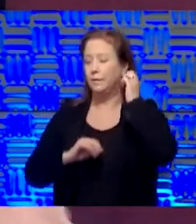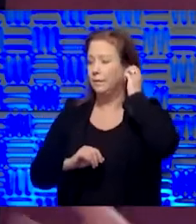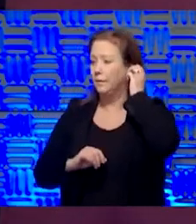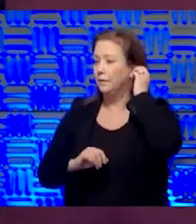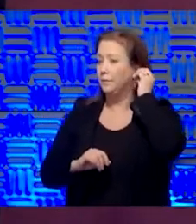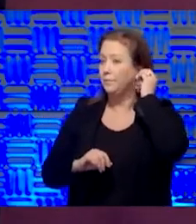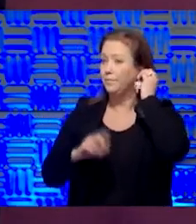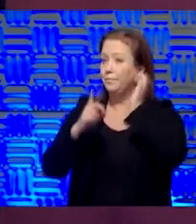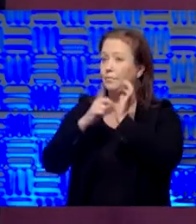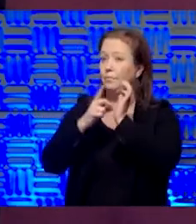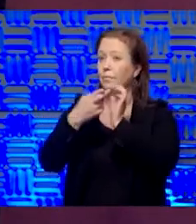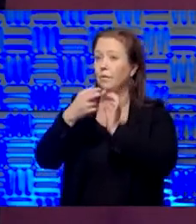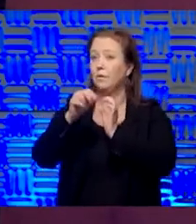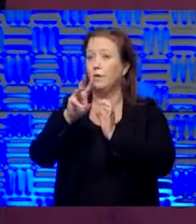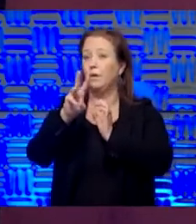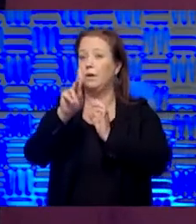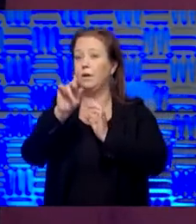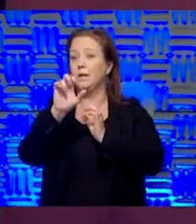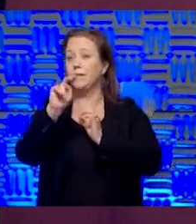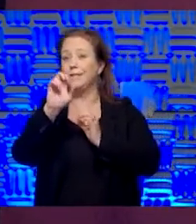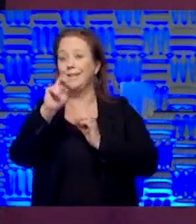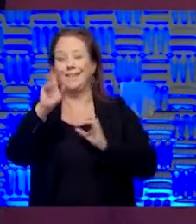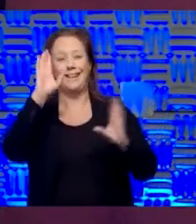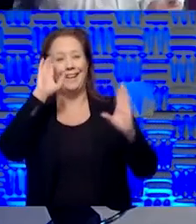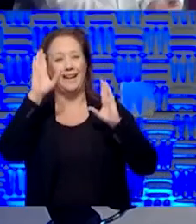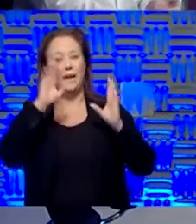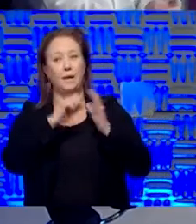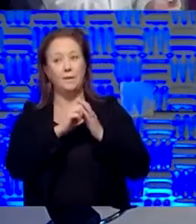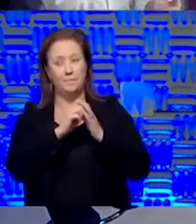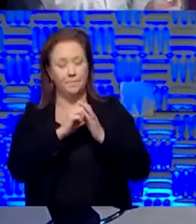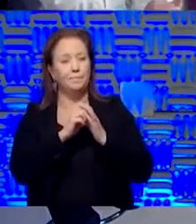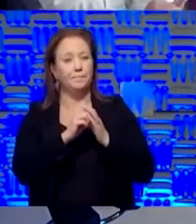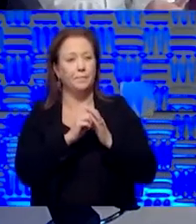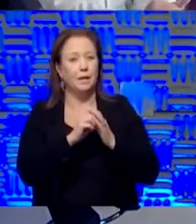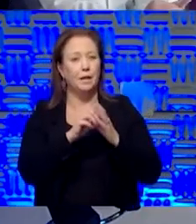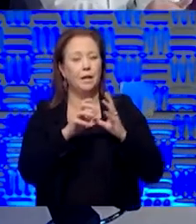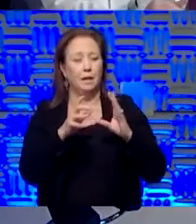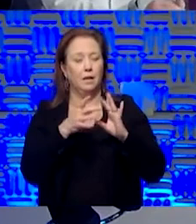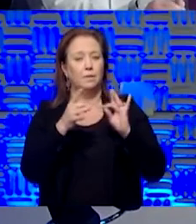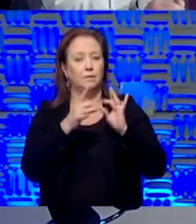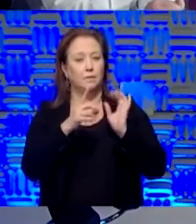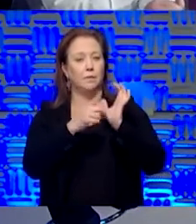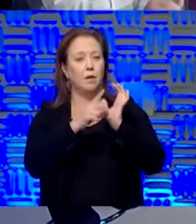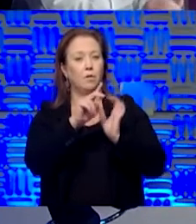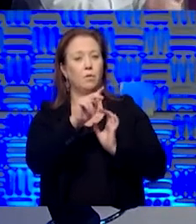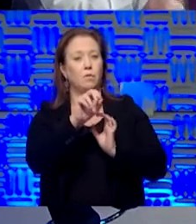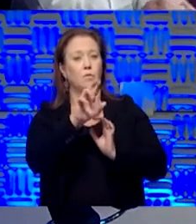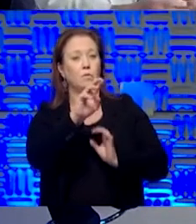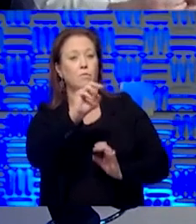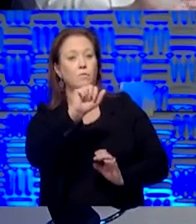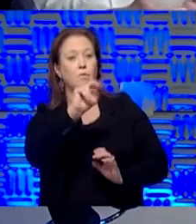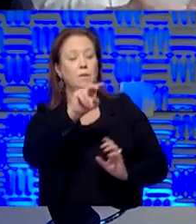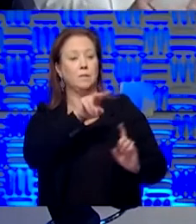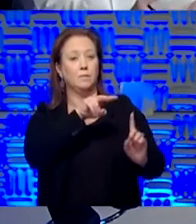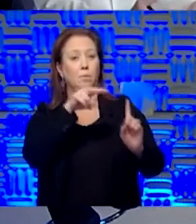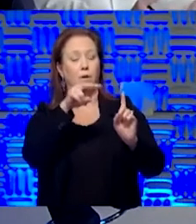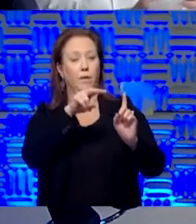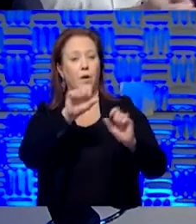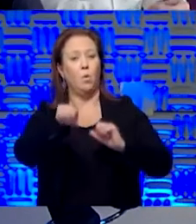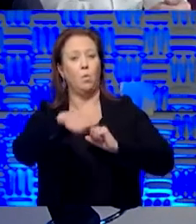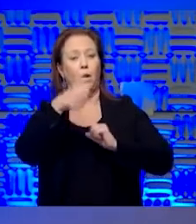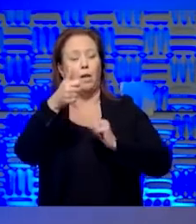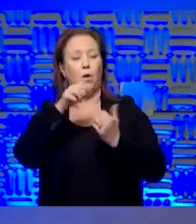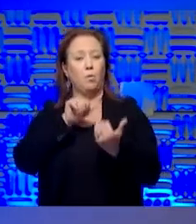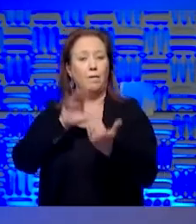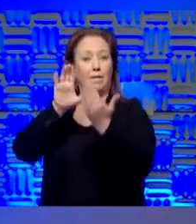Dr. Hawkinson, Dana. Yeah. Hi. I would like to echo Dr. Norman's points, especially about what else we're dealing